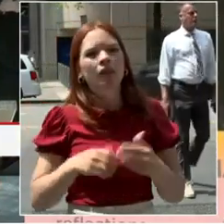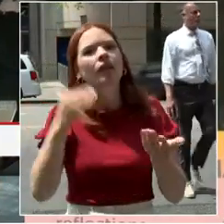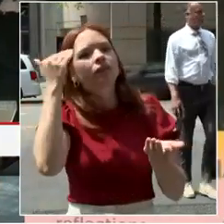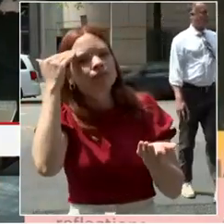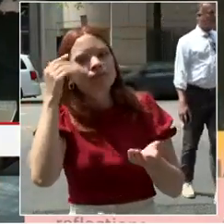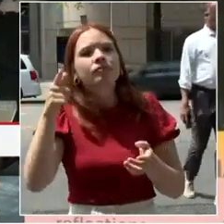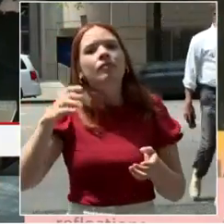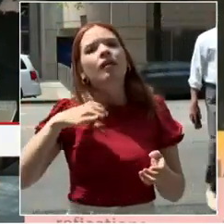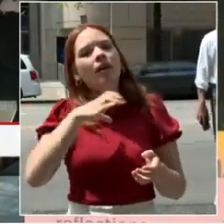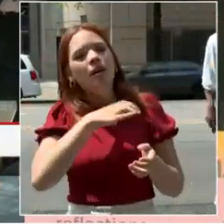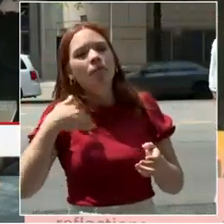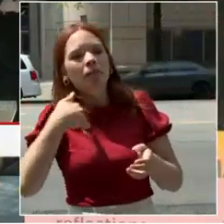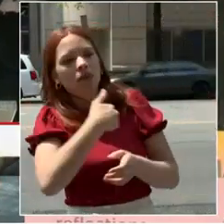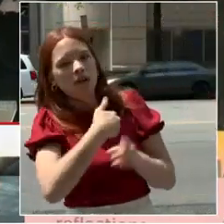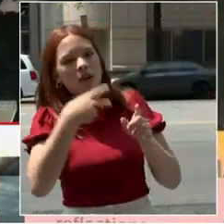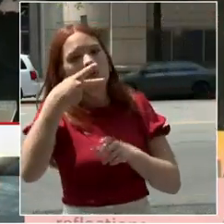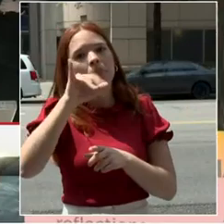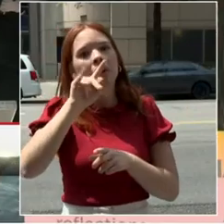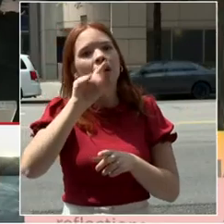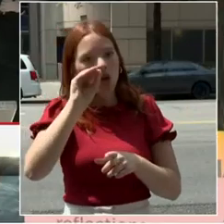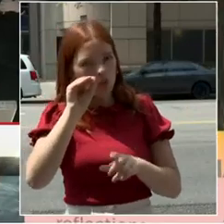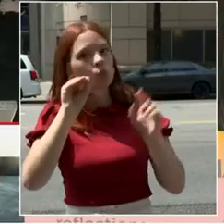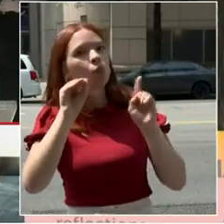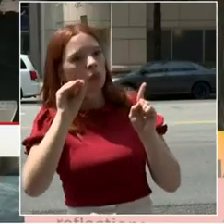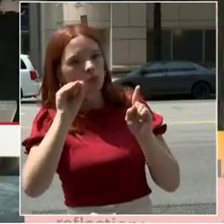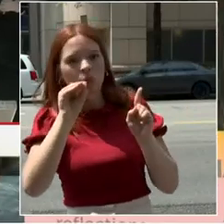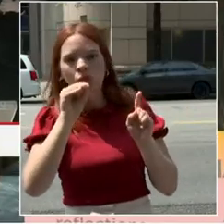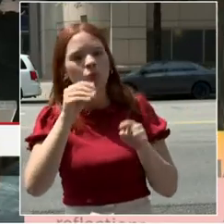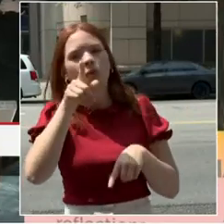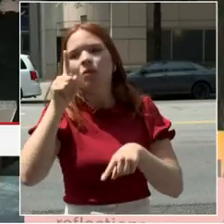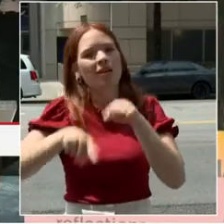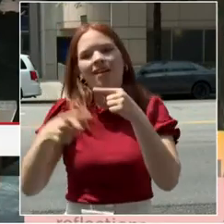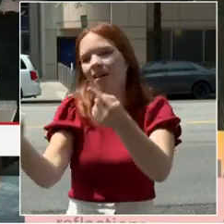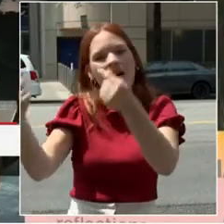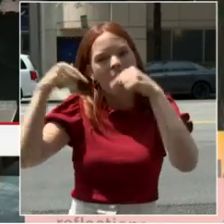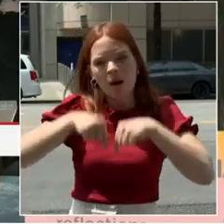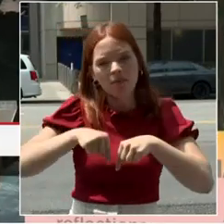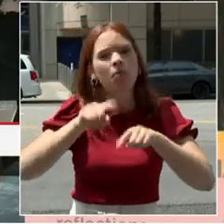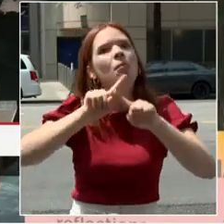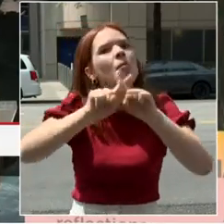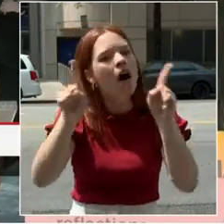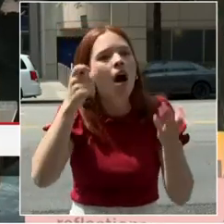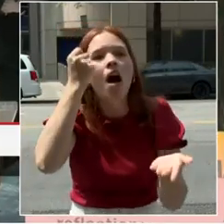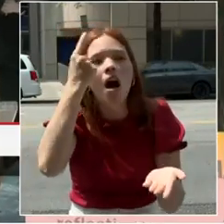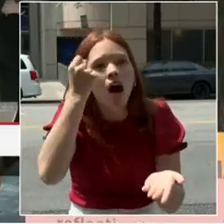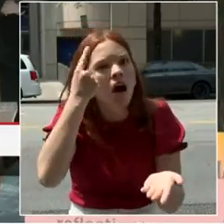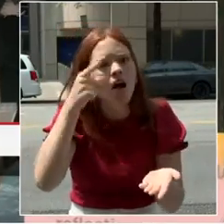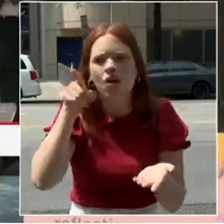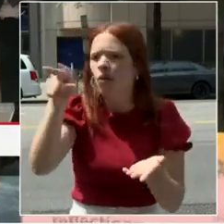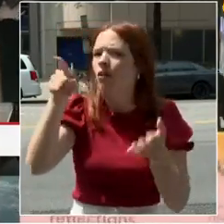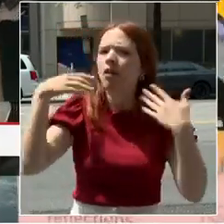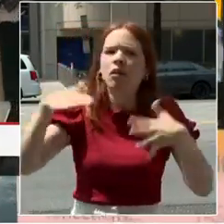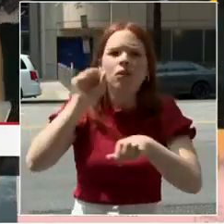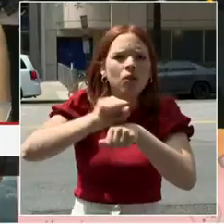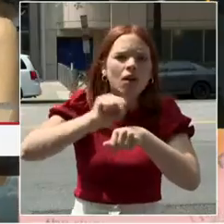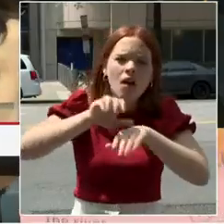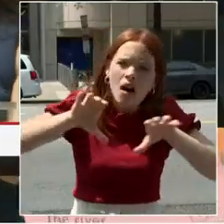but she has just been tireless since she hit the ground running in June of 2020. So thank you to everybody.